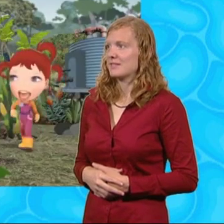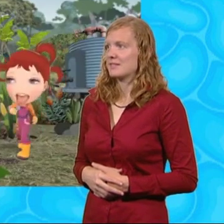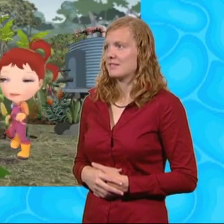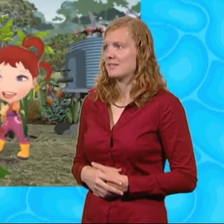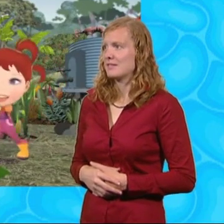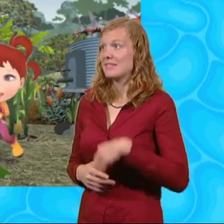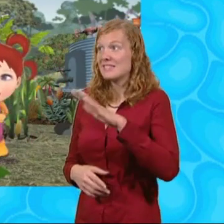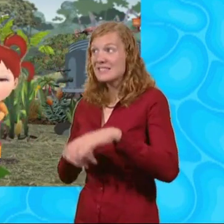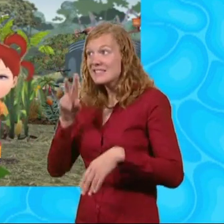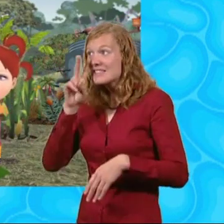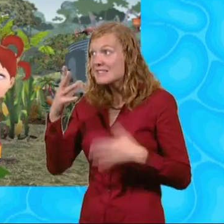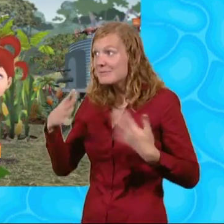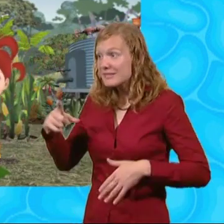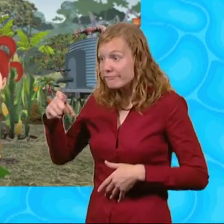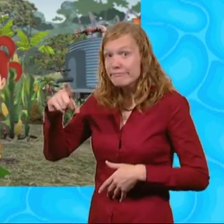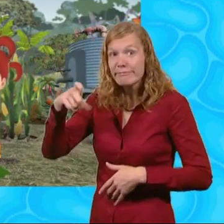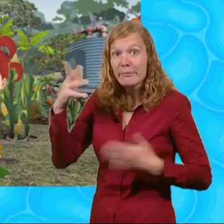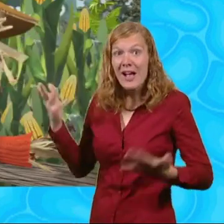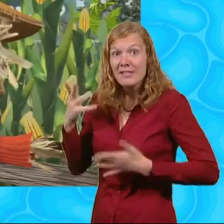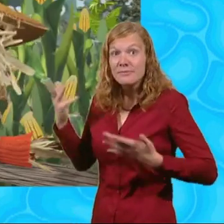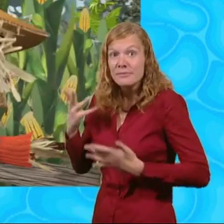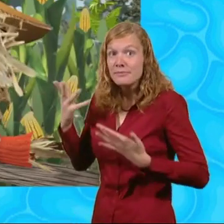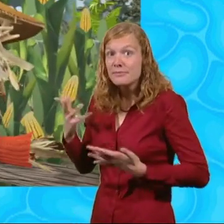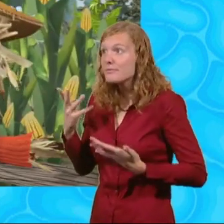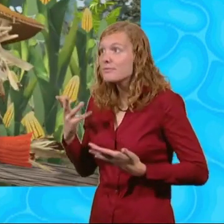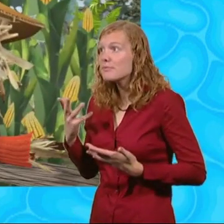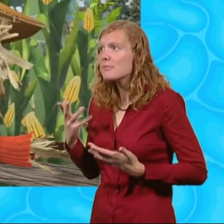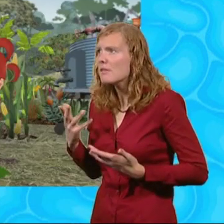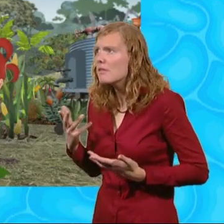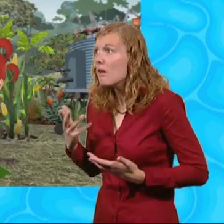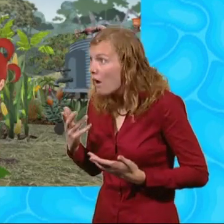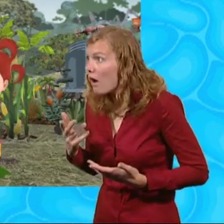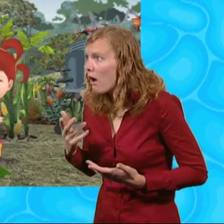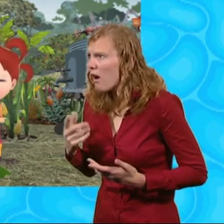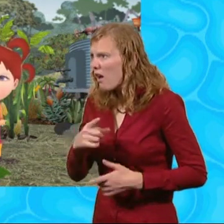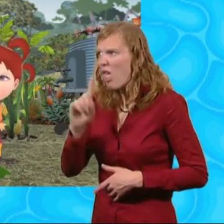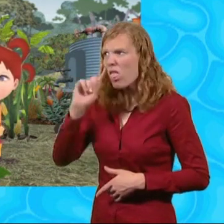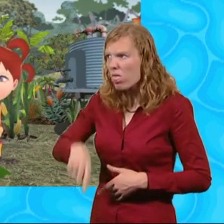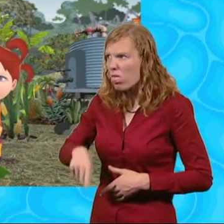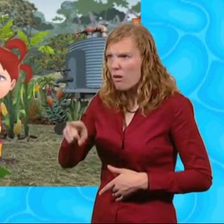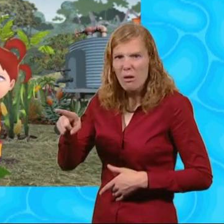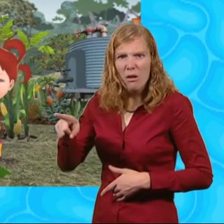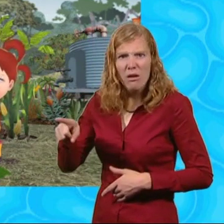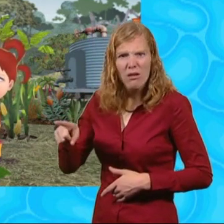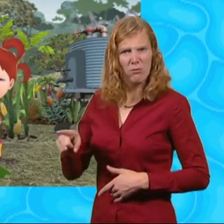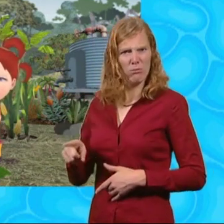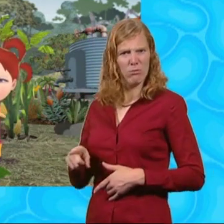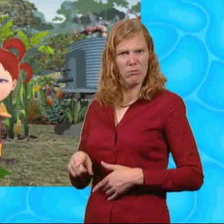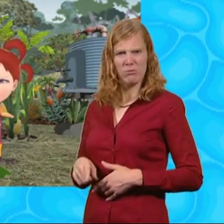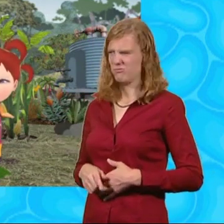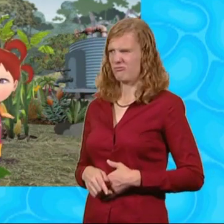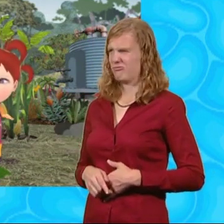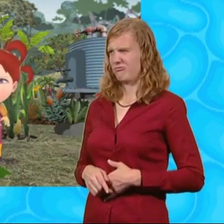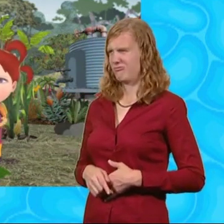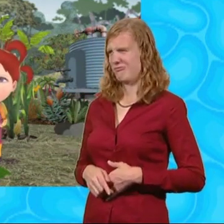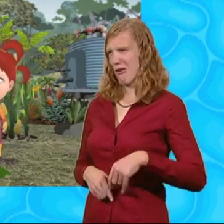Hey, man. Have you seen Grubby? Hey! She completely ignored you. That's